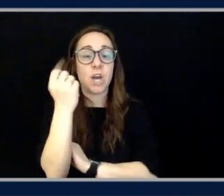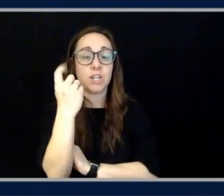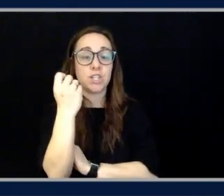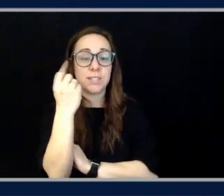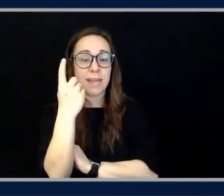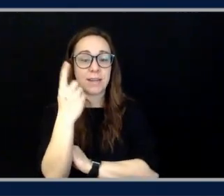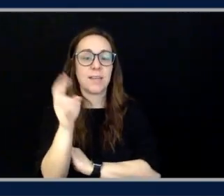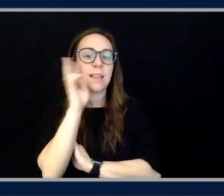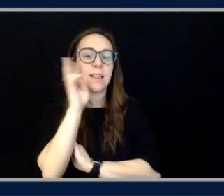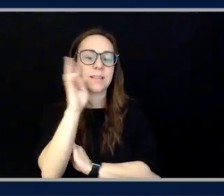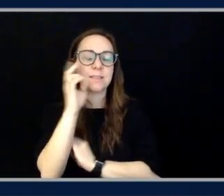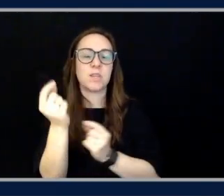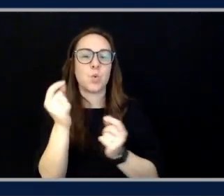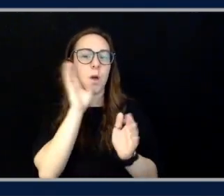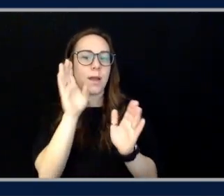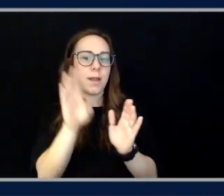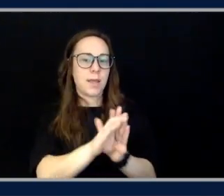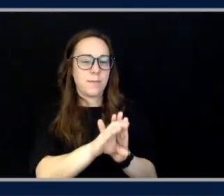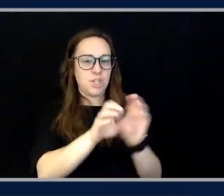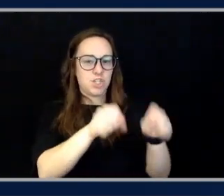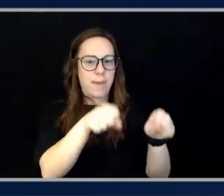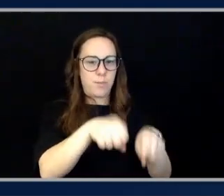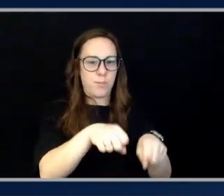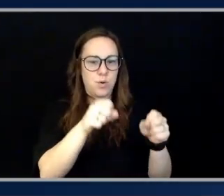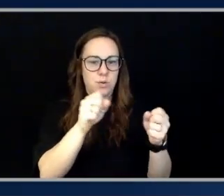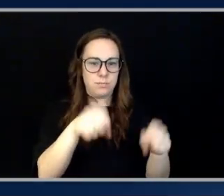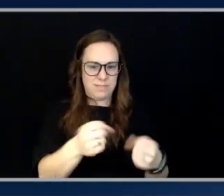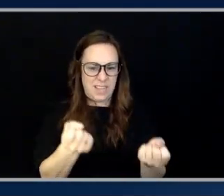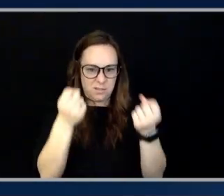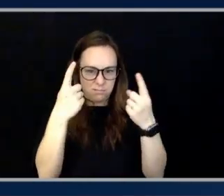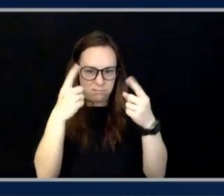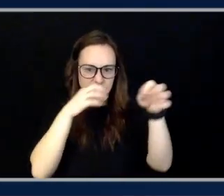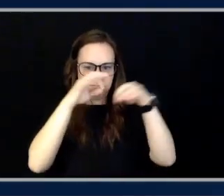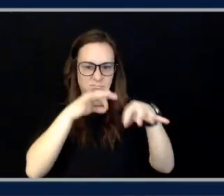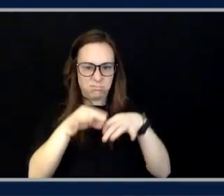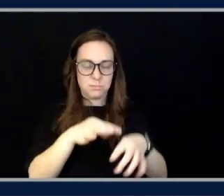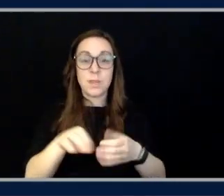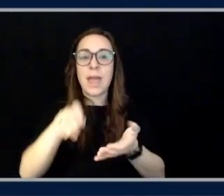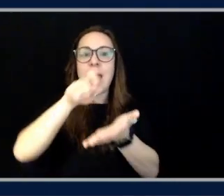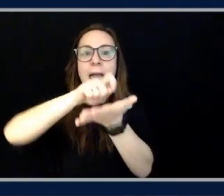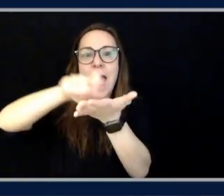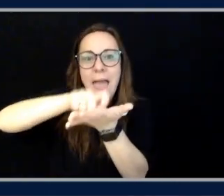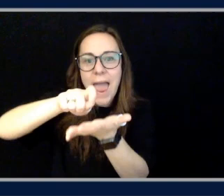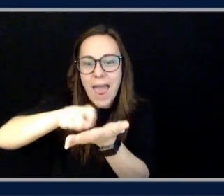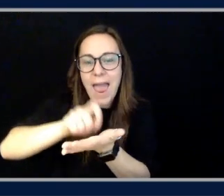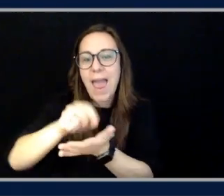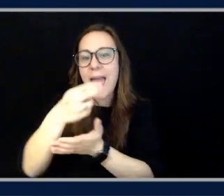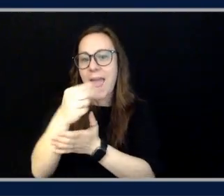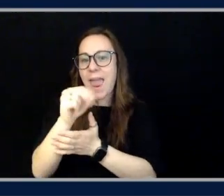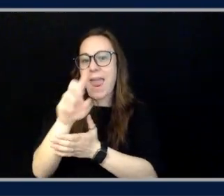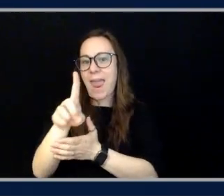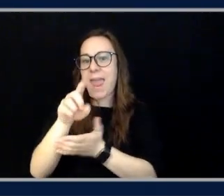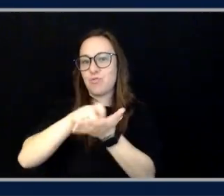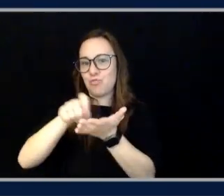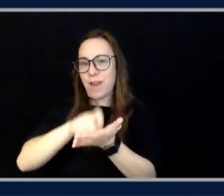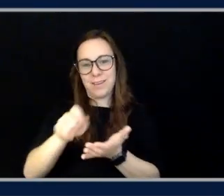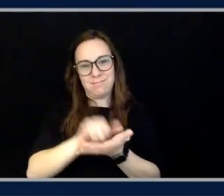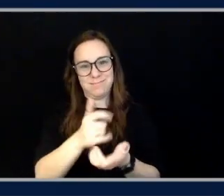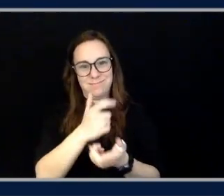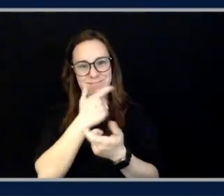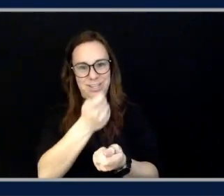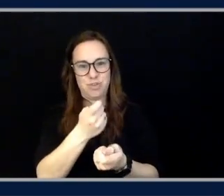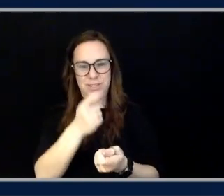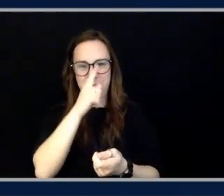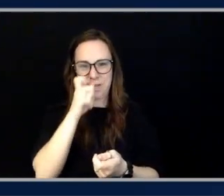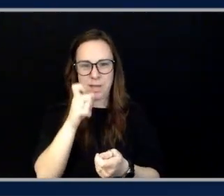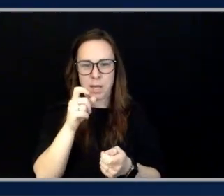has and specifically handwriting, because handwriting is interesting because, I mean, I don't know if this happens to you, but how many times I can't read my